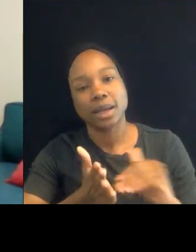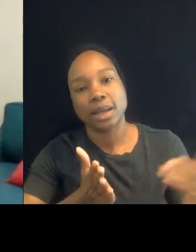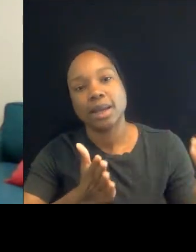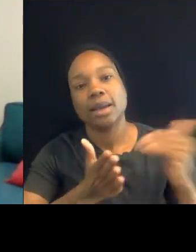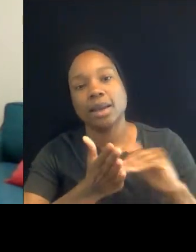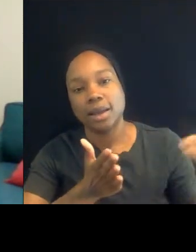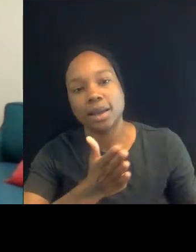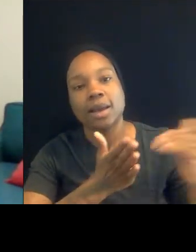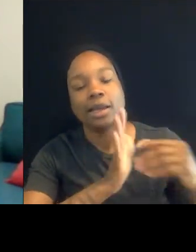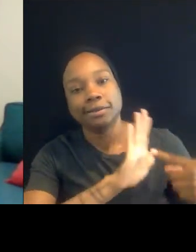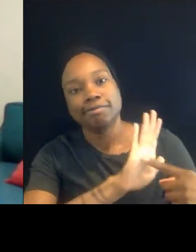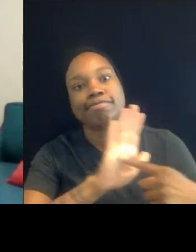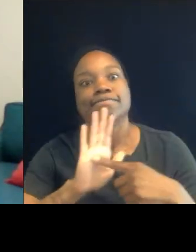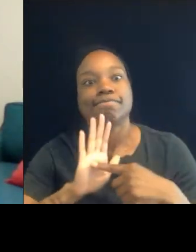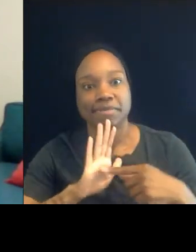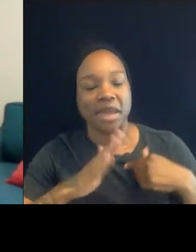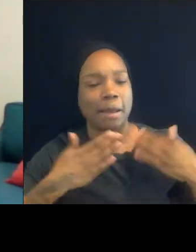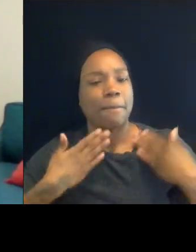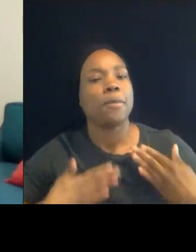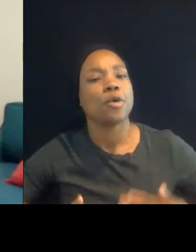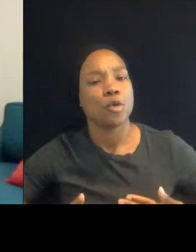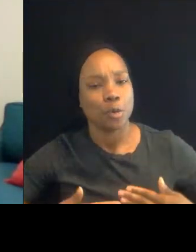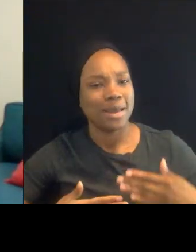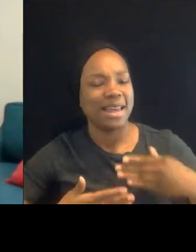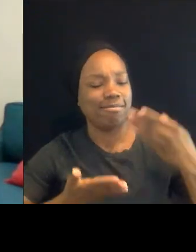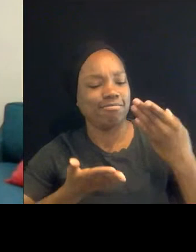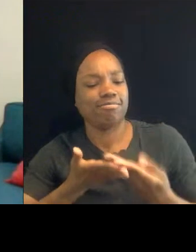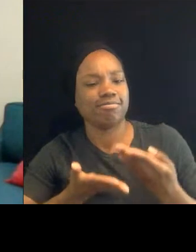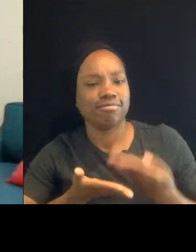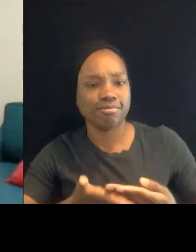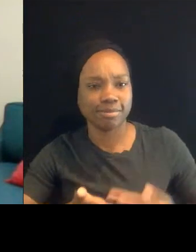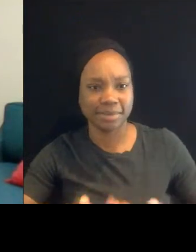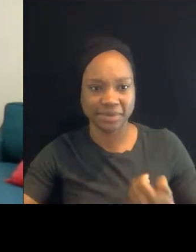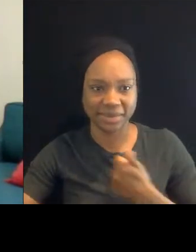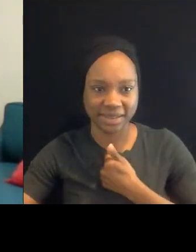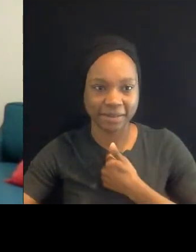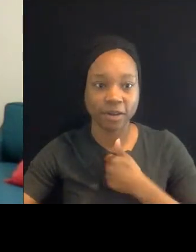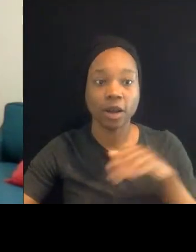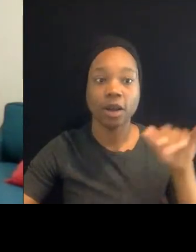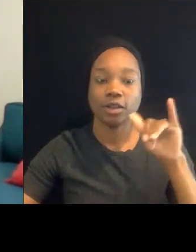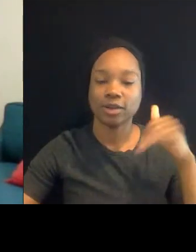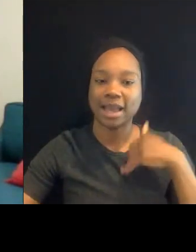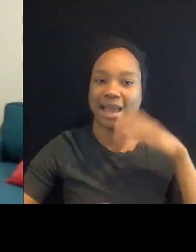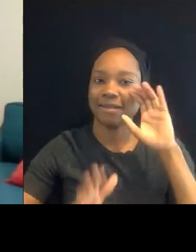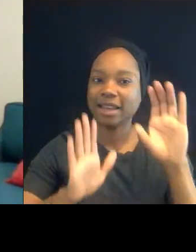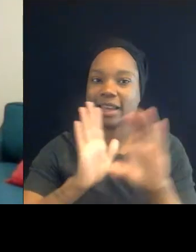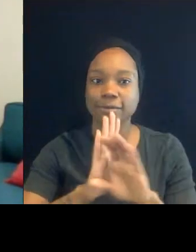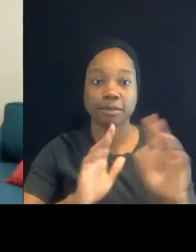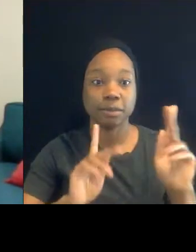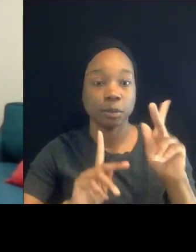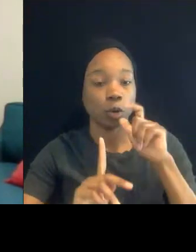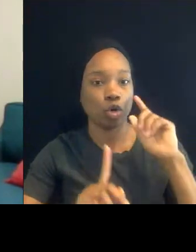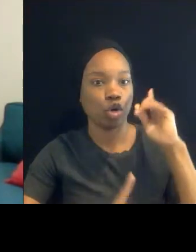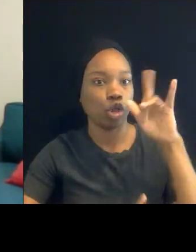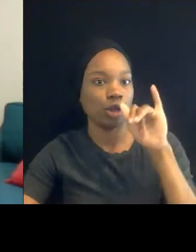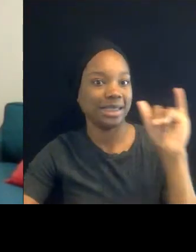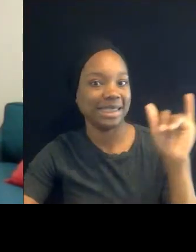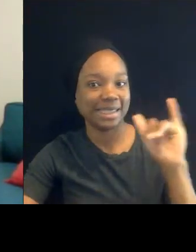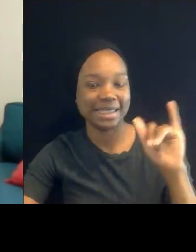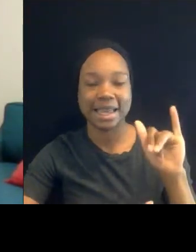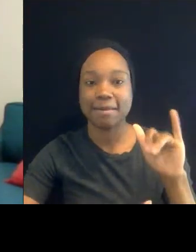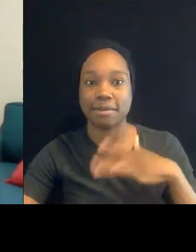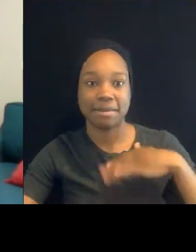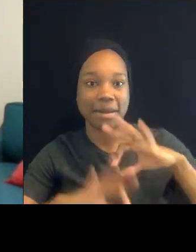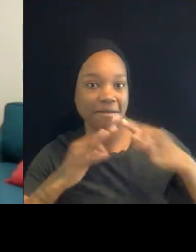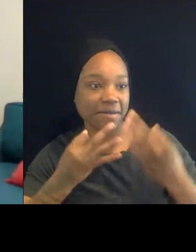constantly had to see these images of people who look like you, people who look like your family members, your sisters, your brothers, your children, your parents,